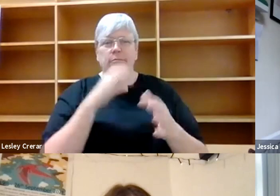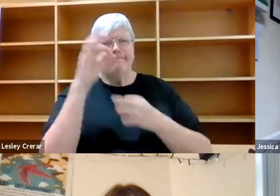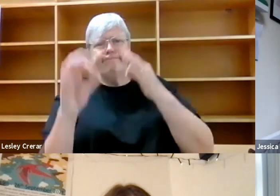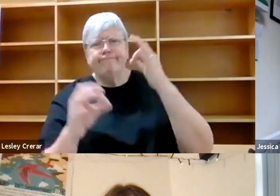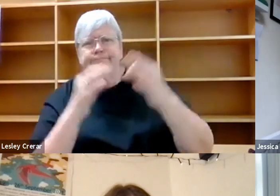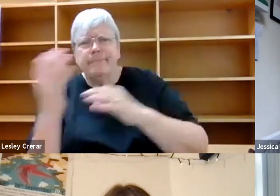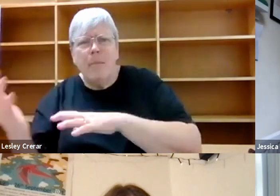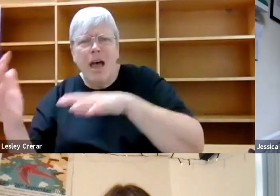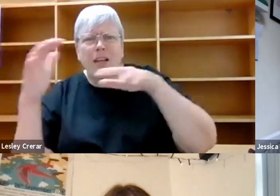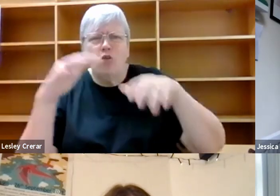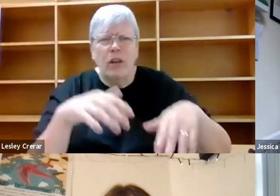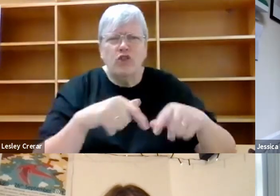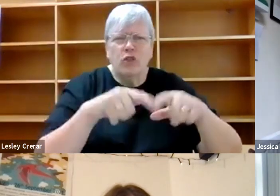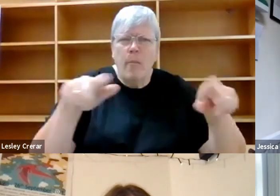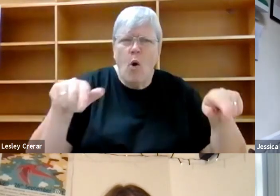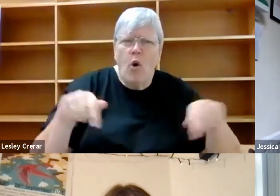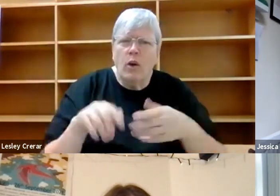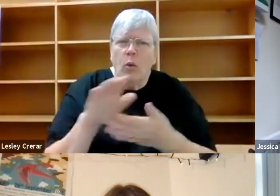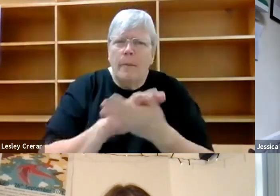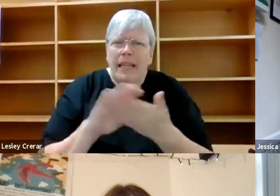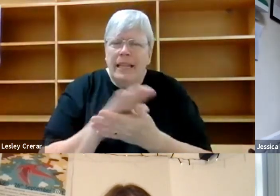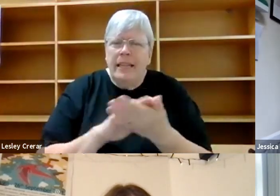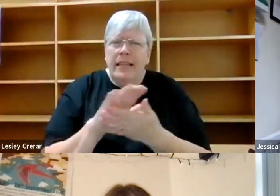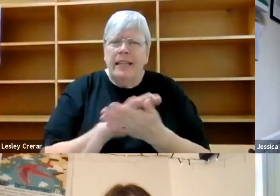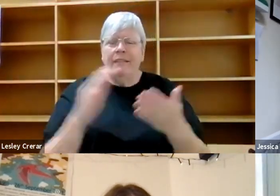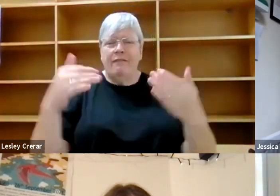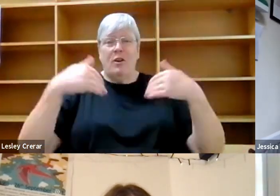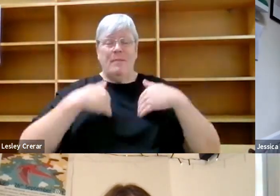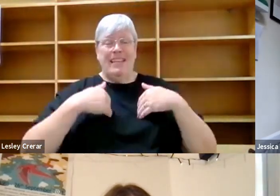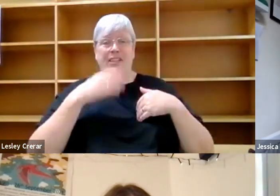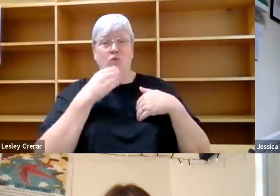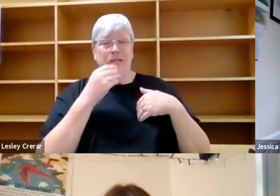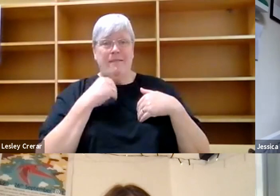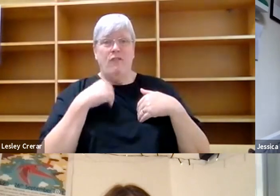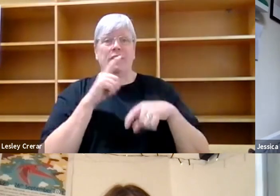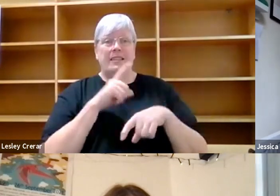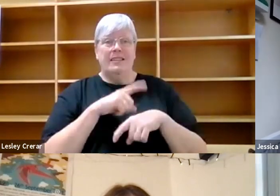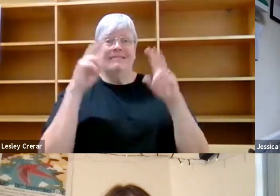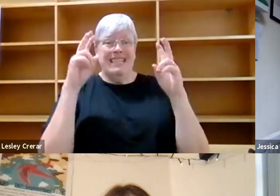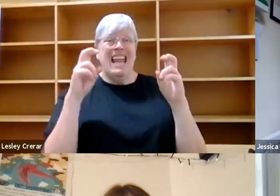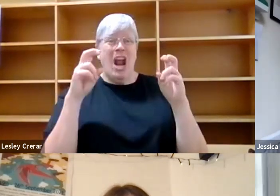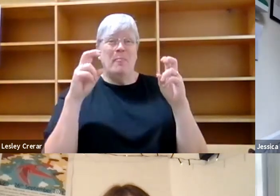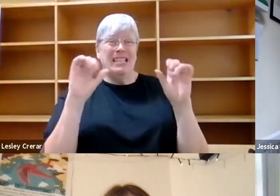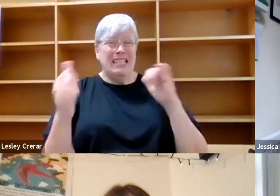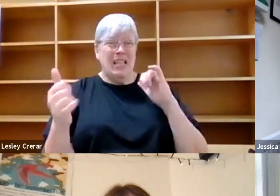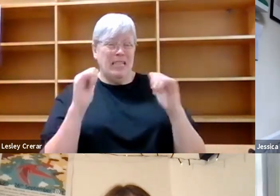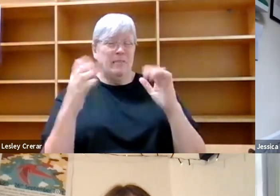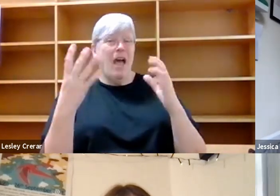borders and what those mean. So for me, it's sort of, it's, it's, a useful term when it's useful. It has power.